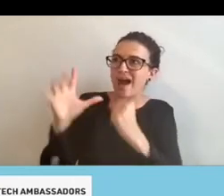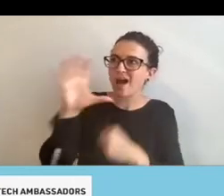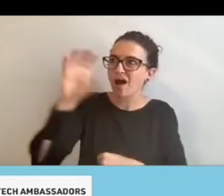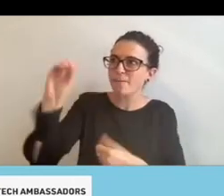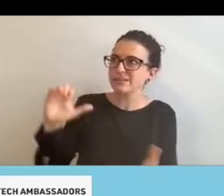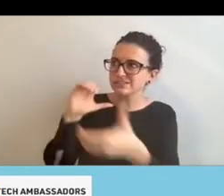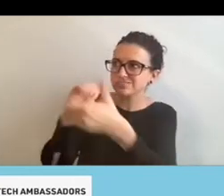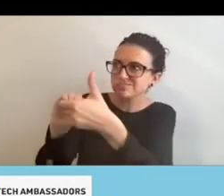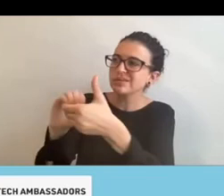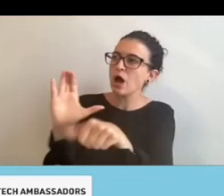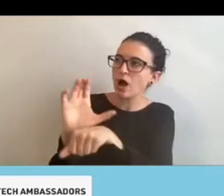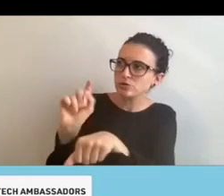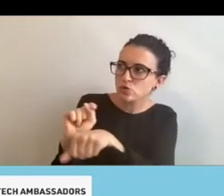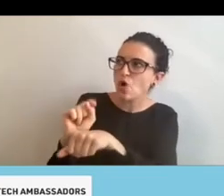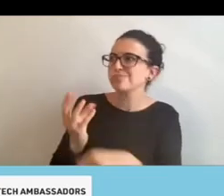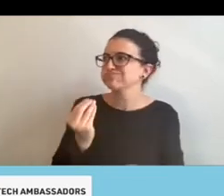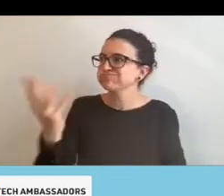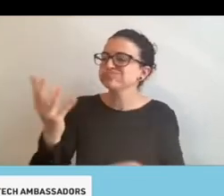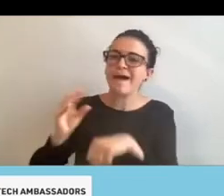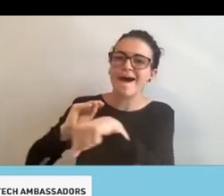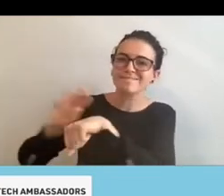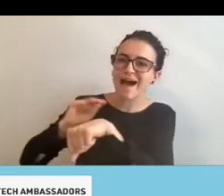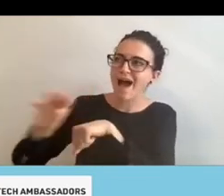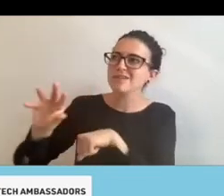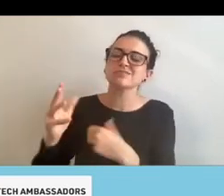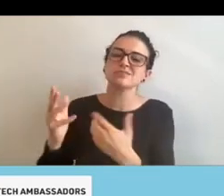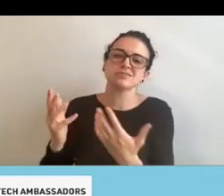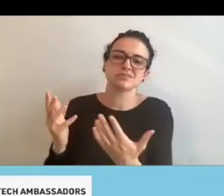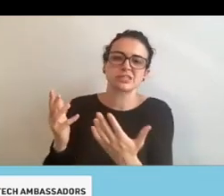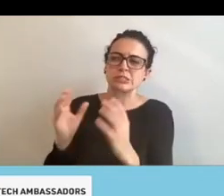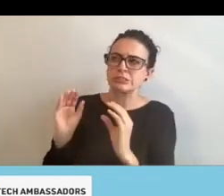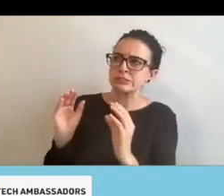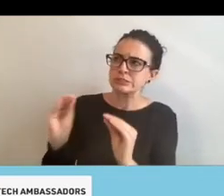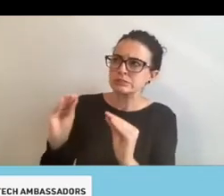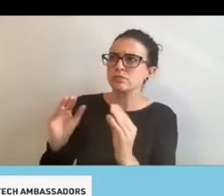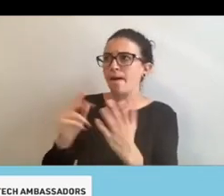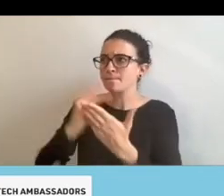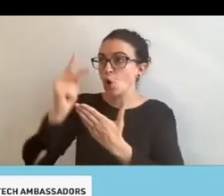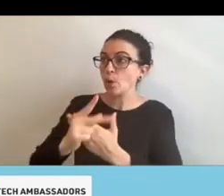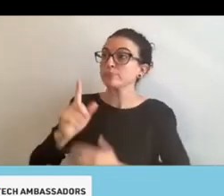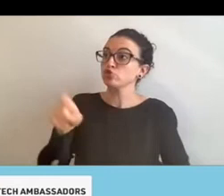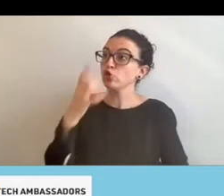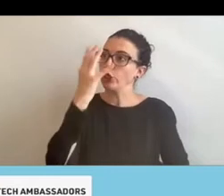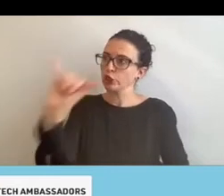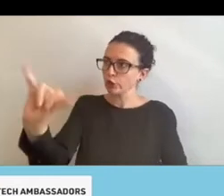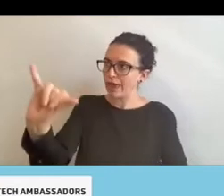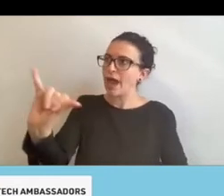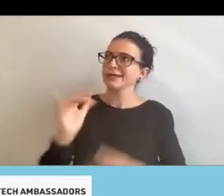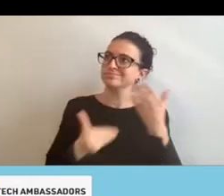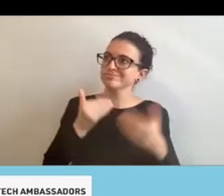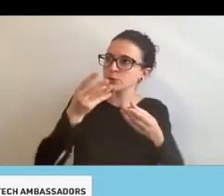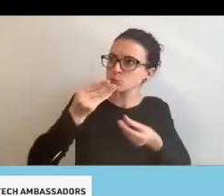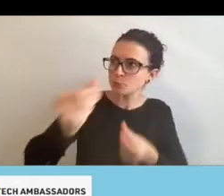advice on accessibility and how programs should work. And just,